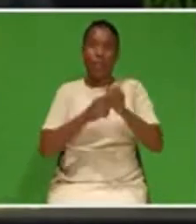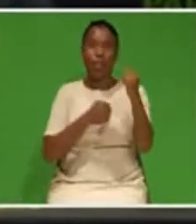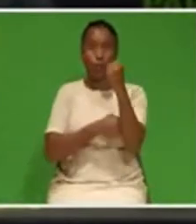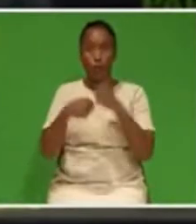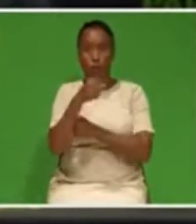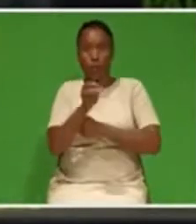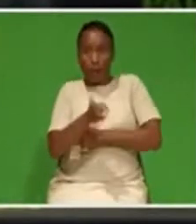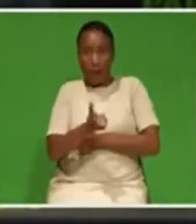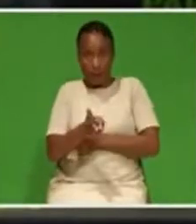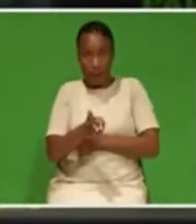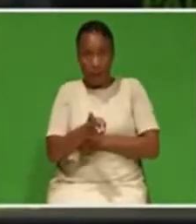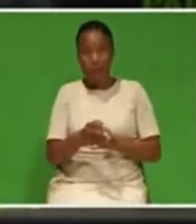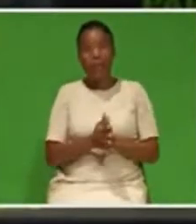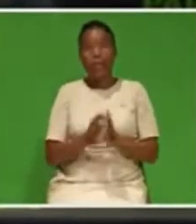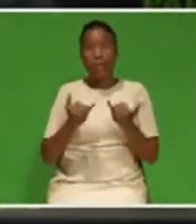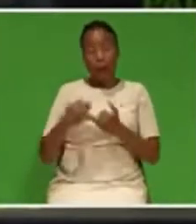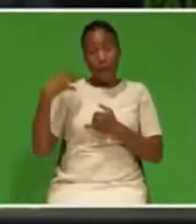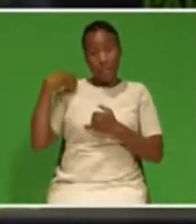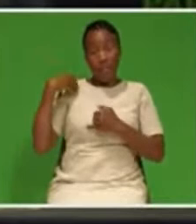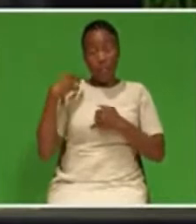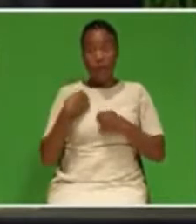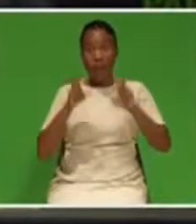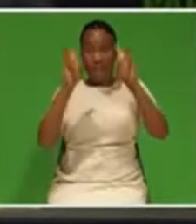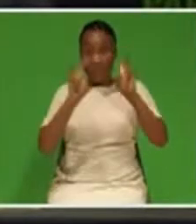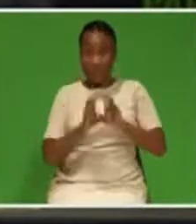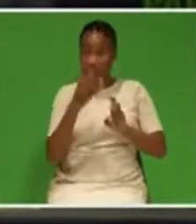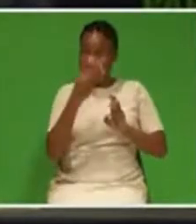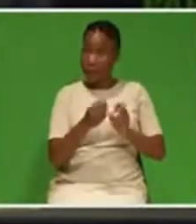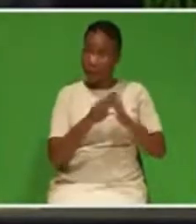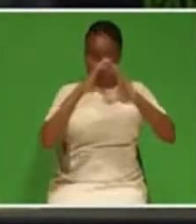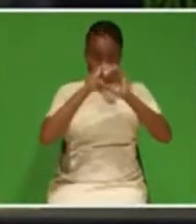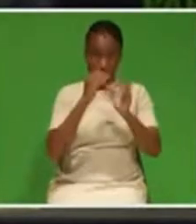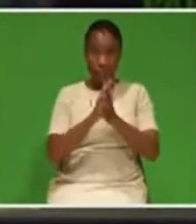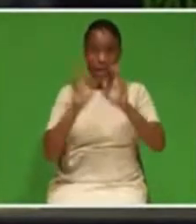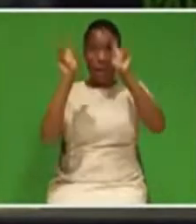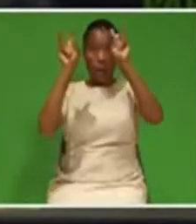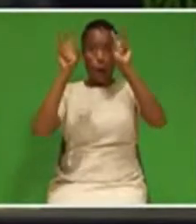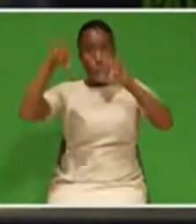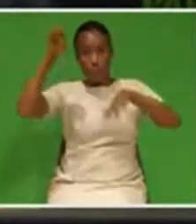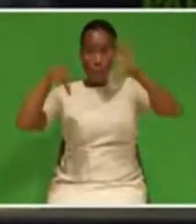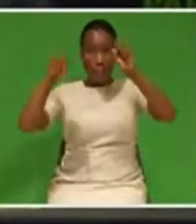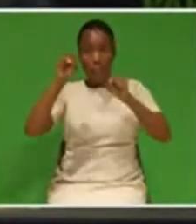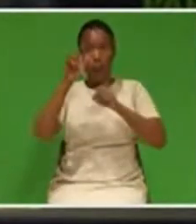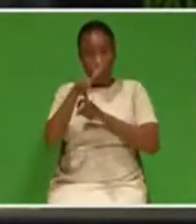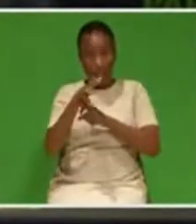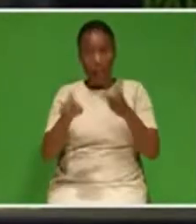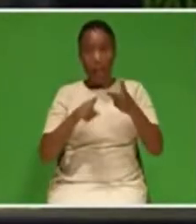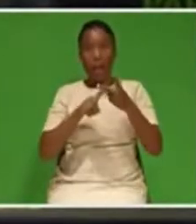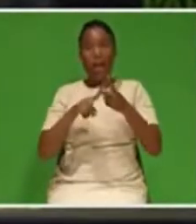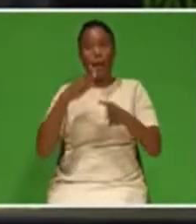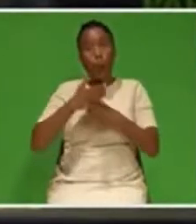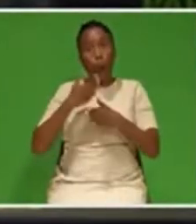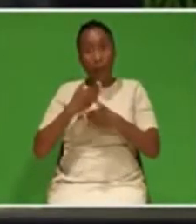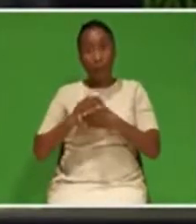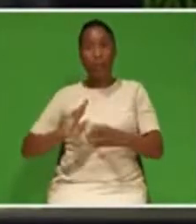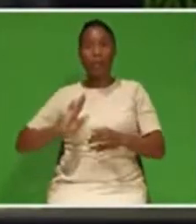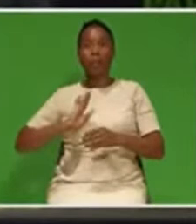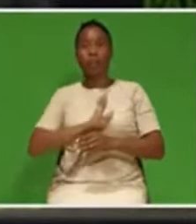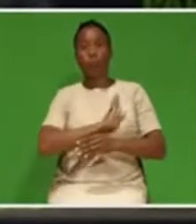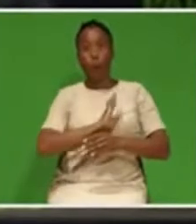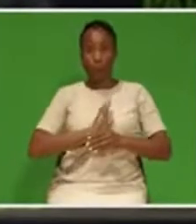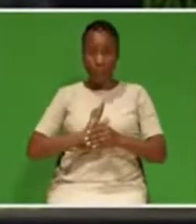electricity will have on load shedding and the work that is being done by ESCOM and the board,